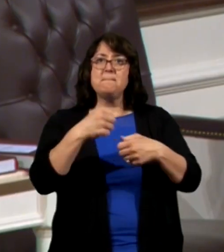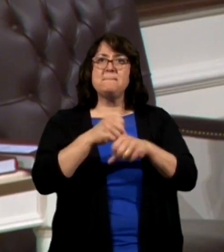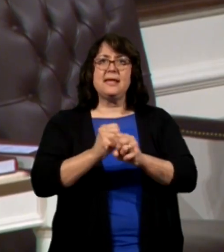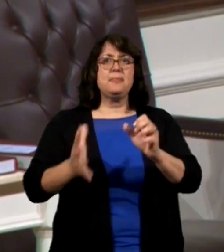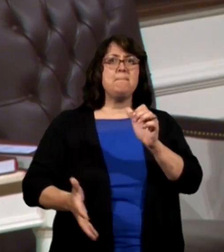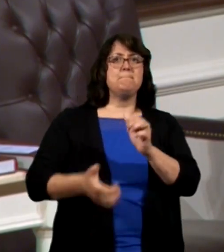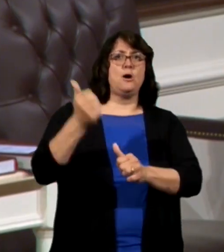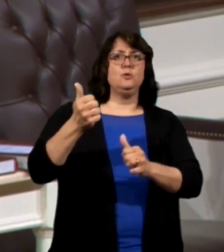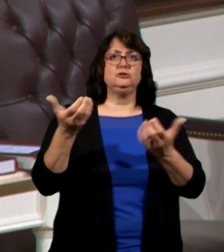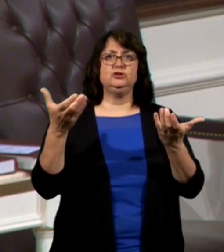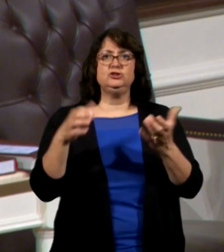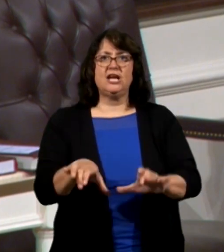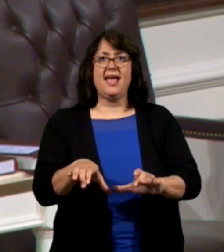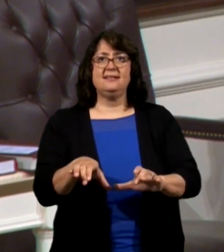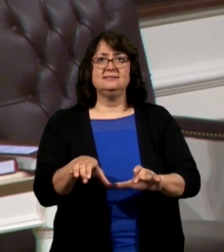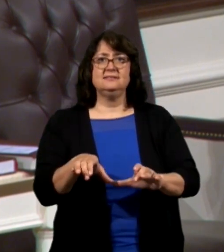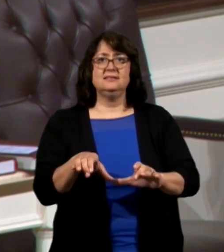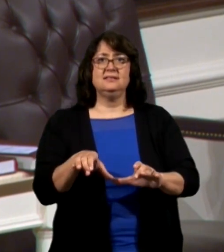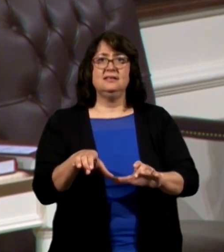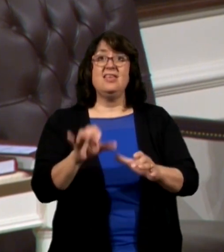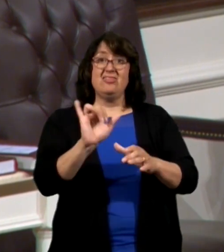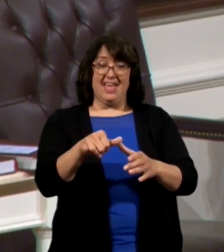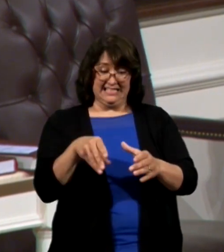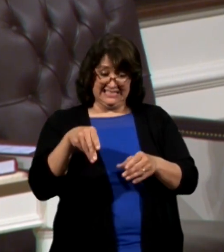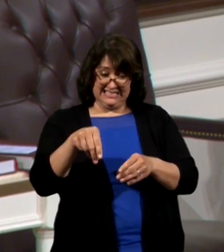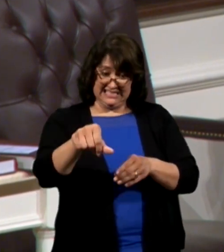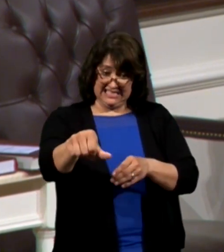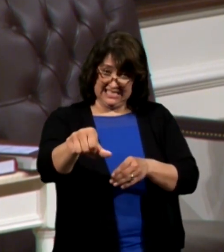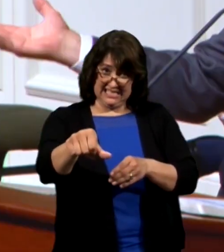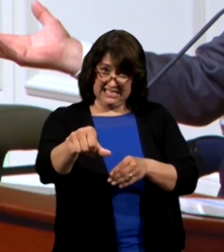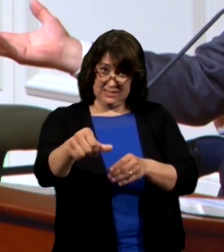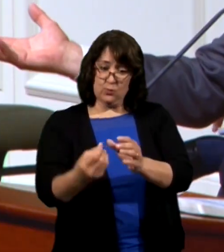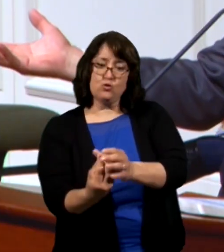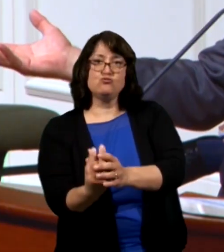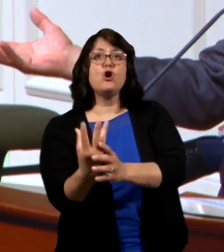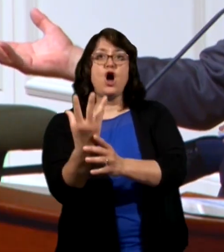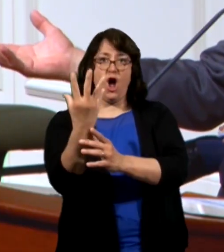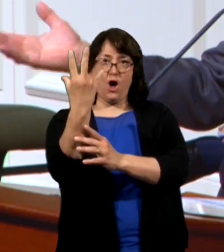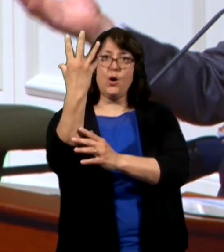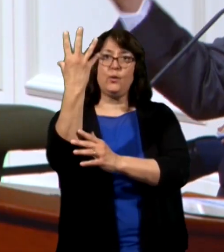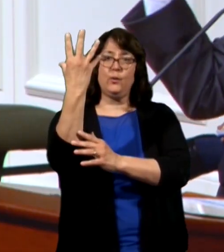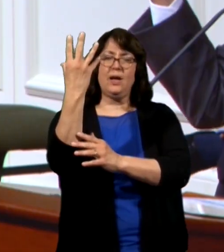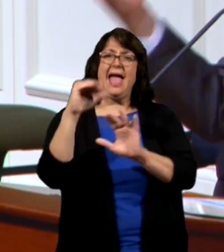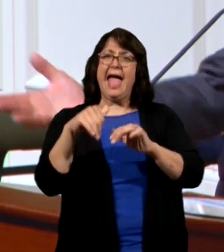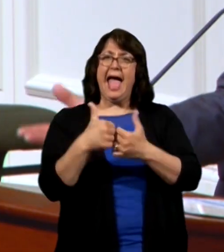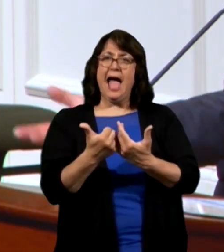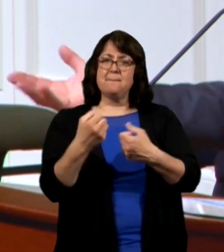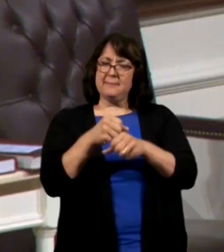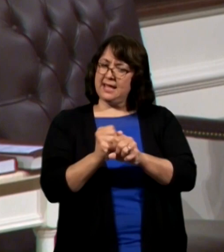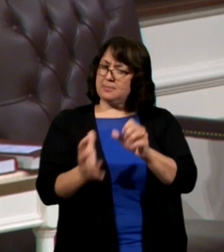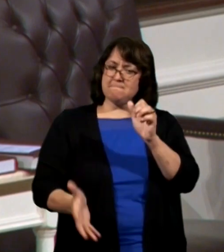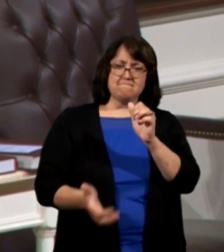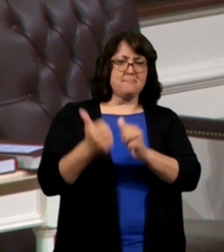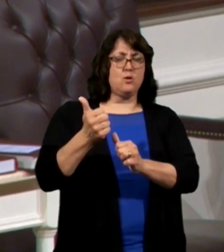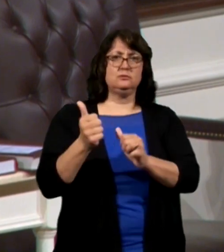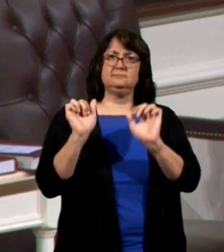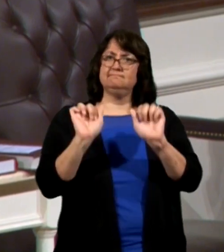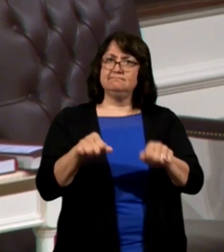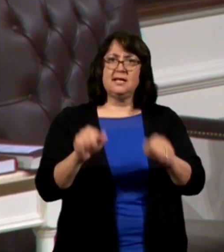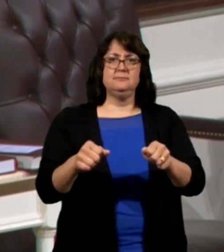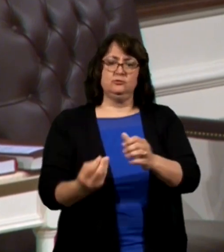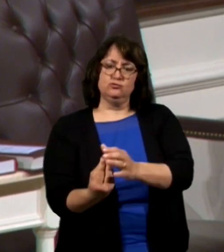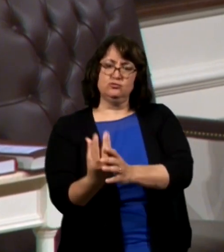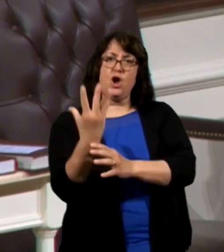the chance that the seed he plants is going to grow? How does he maximize the chance?